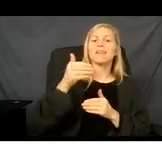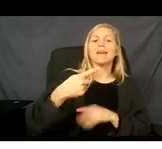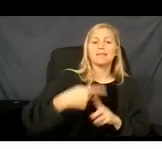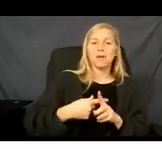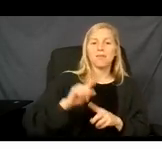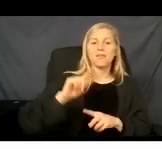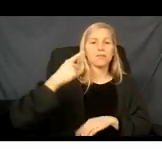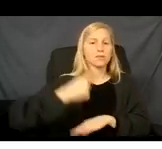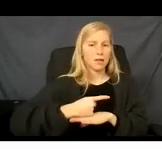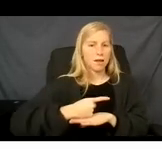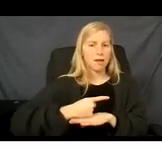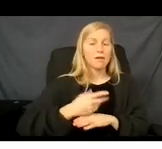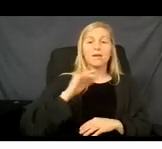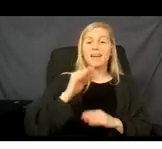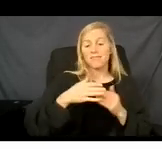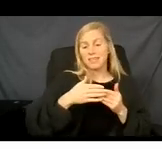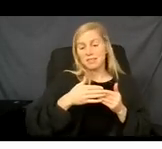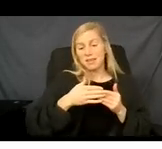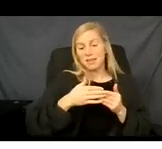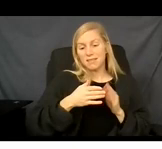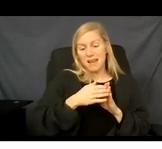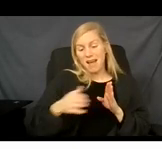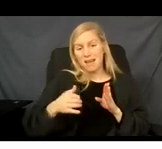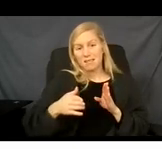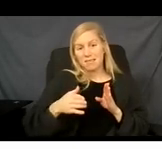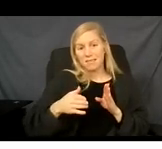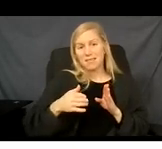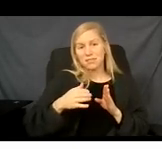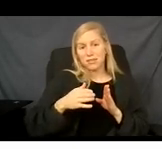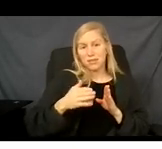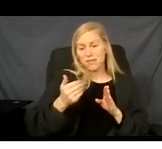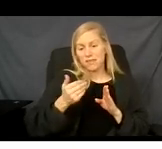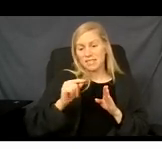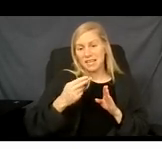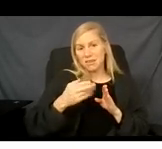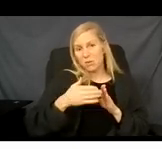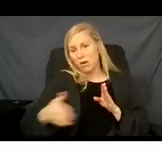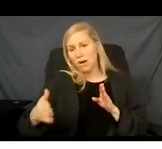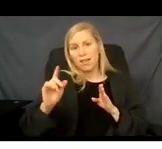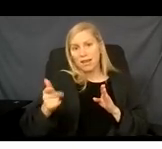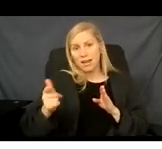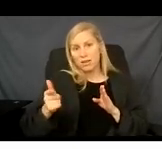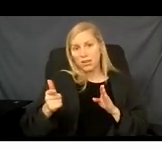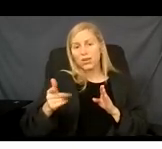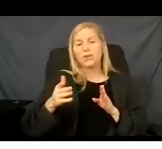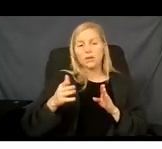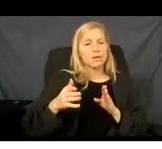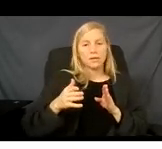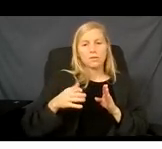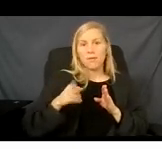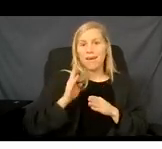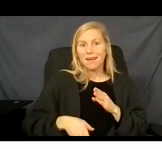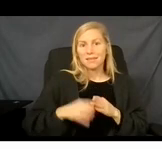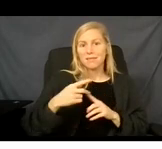And now we're going to what is called the Medicaid and Medicaid managed care plans.